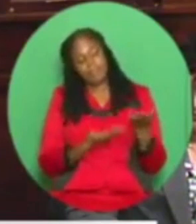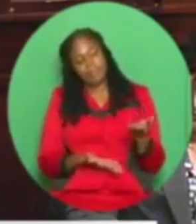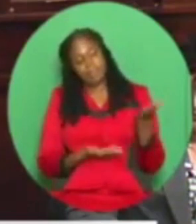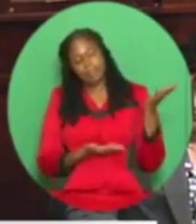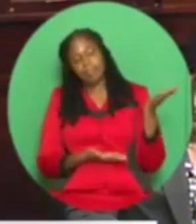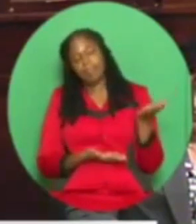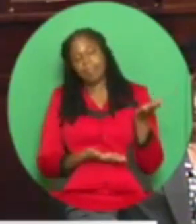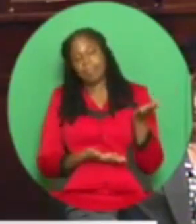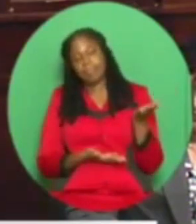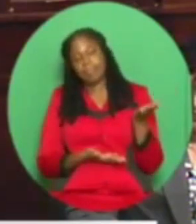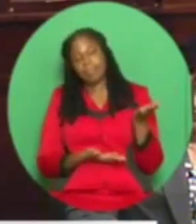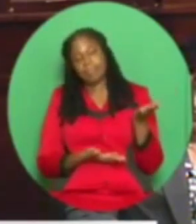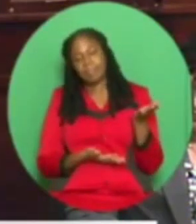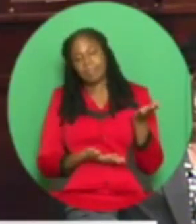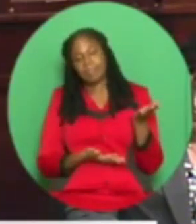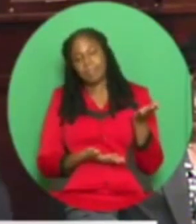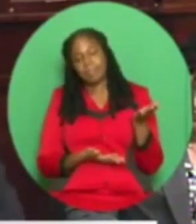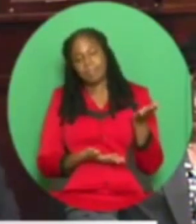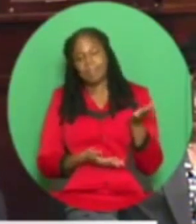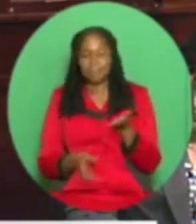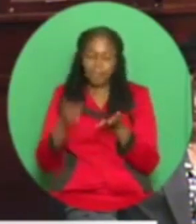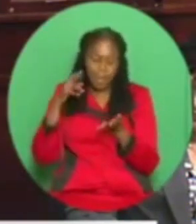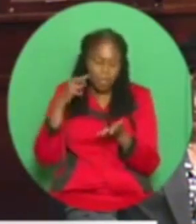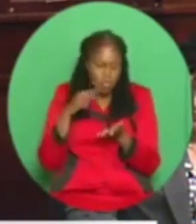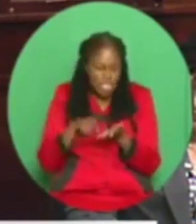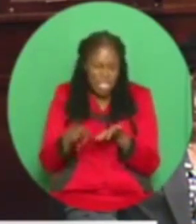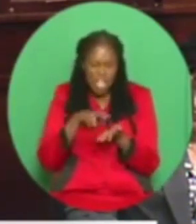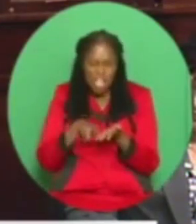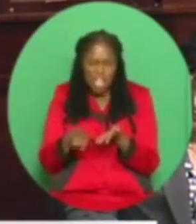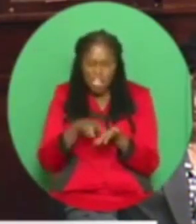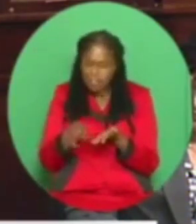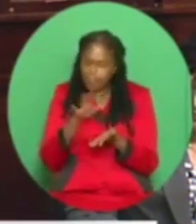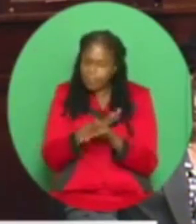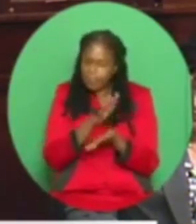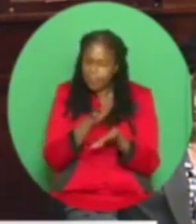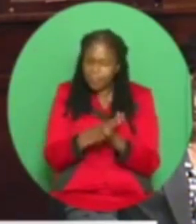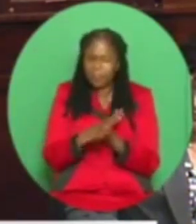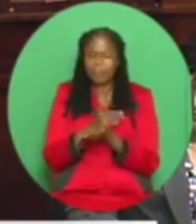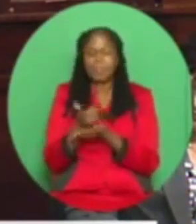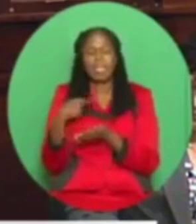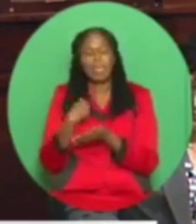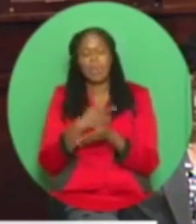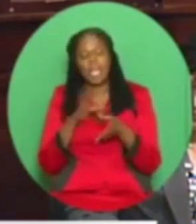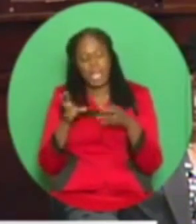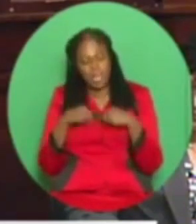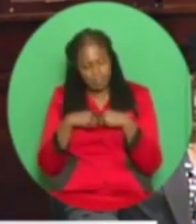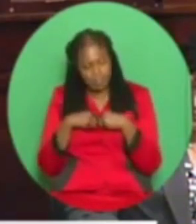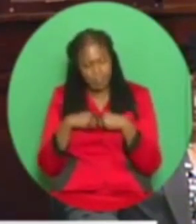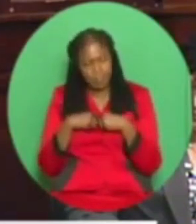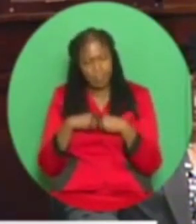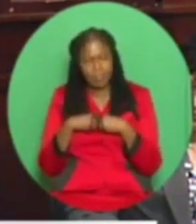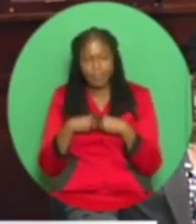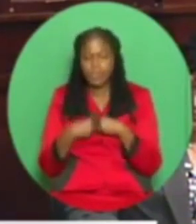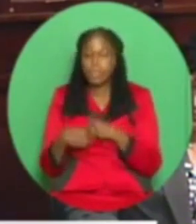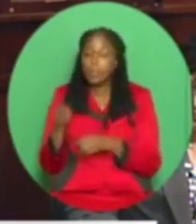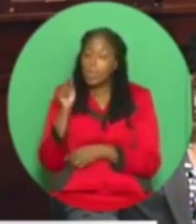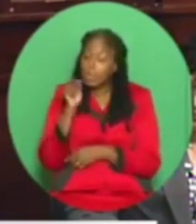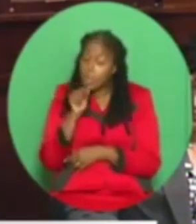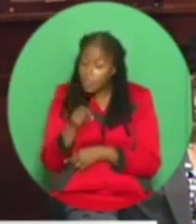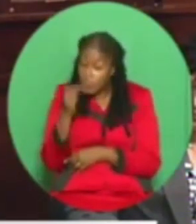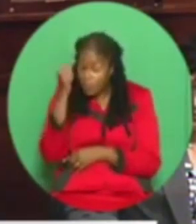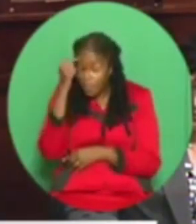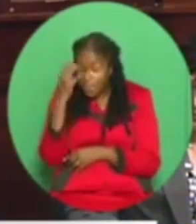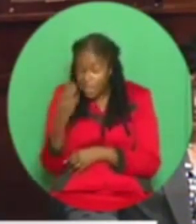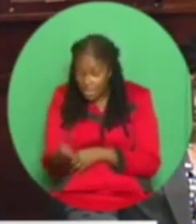the research material that we received elsewhere. Madam Speaker, would you believe that Mr. John Van Dyke visited Trinidad and